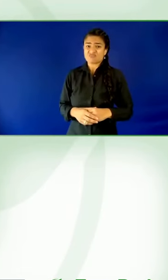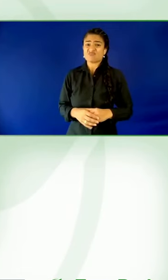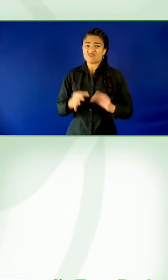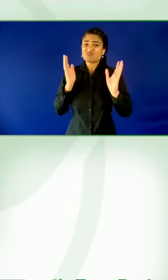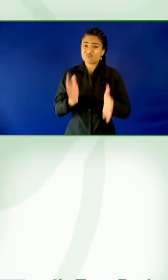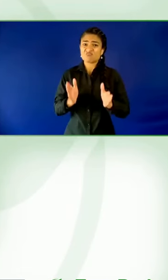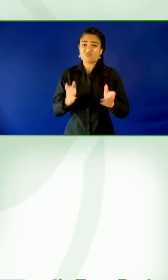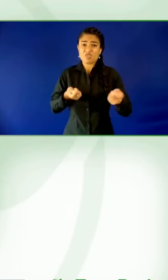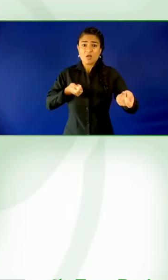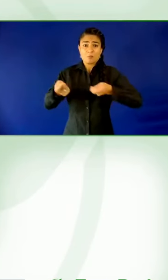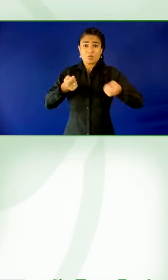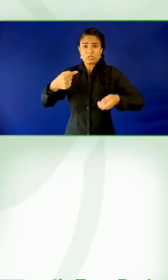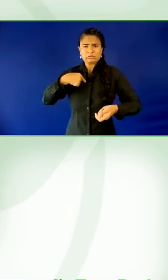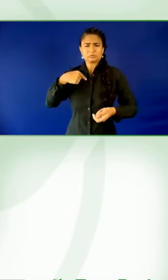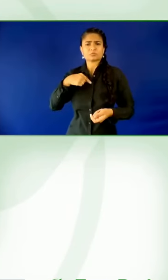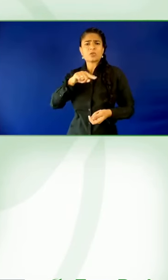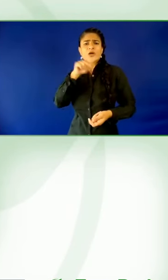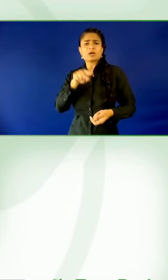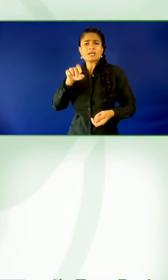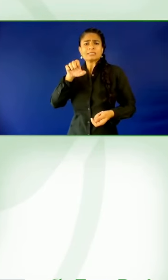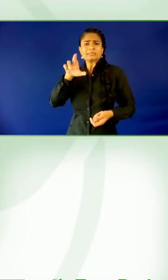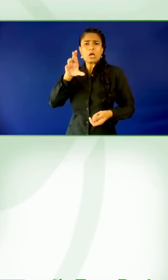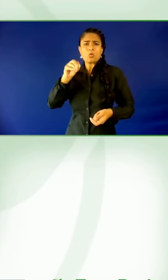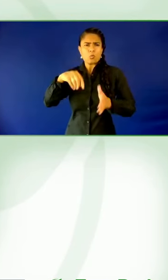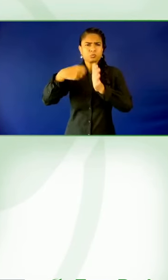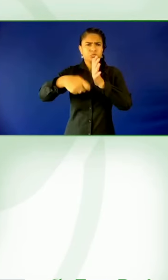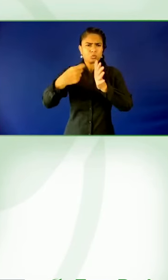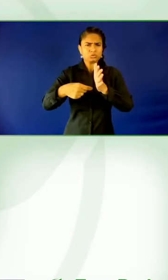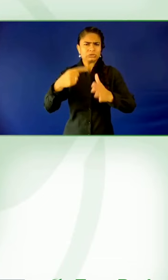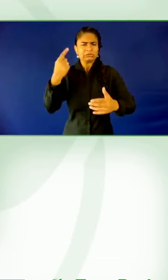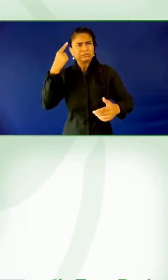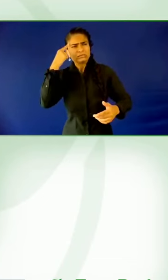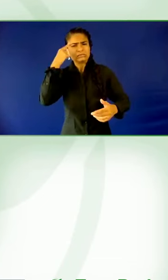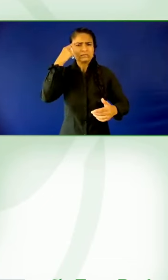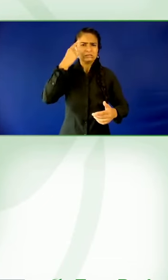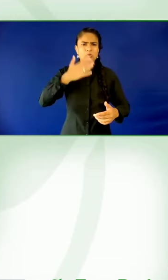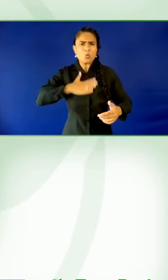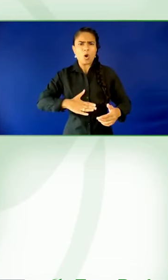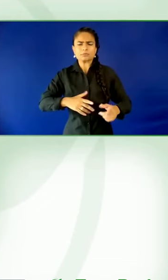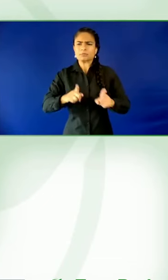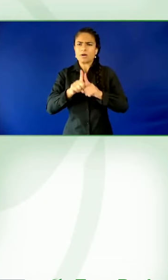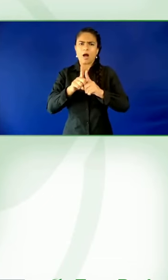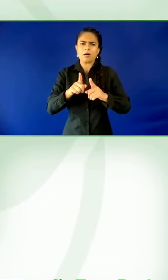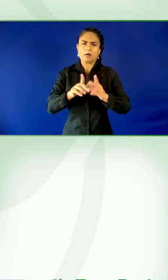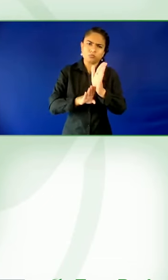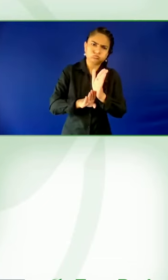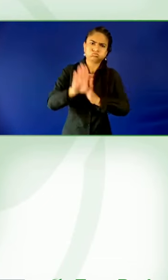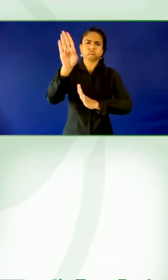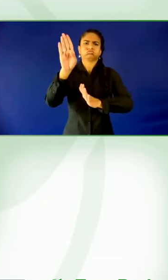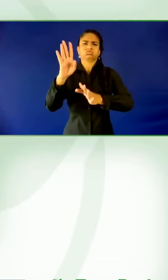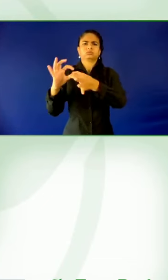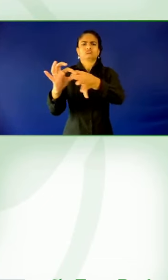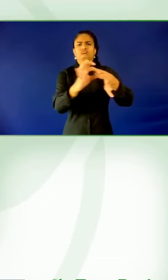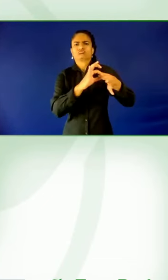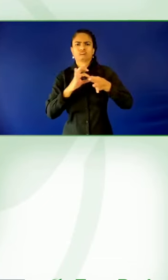comments from anybody in the room? I'd love to just hear if you've, yes, we've got, if you could turn your mic on.